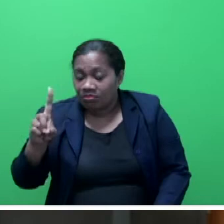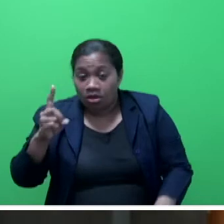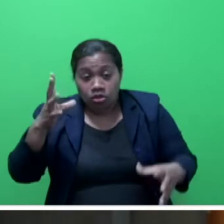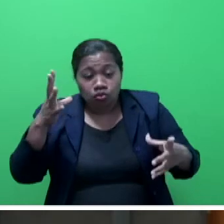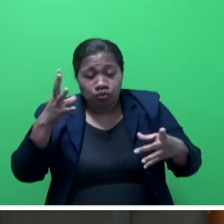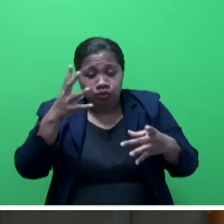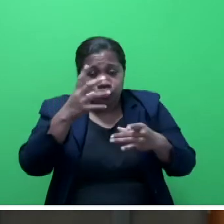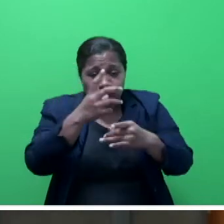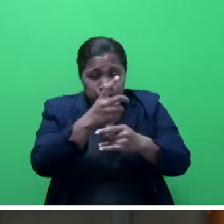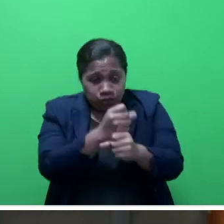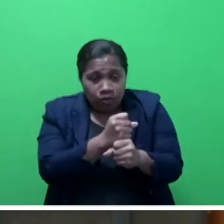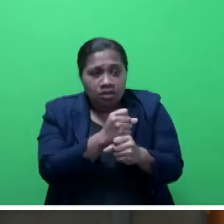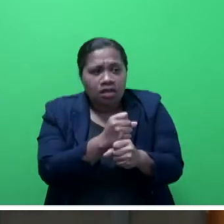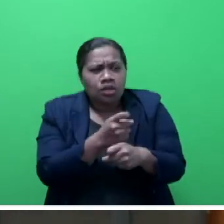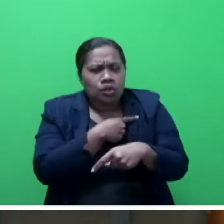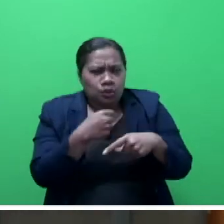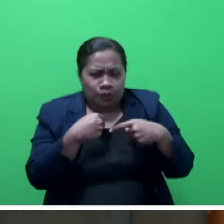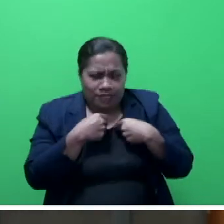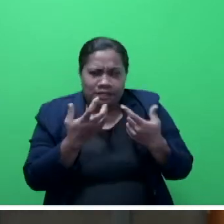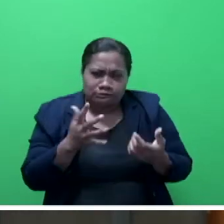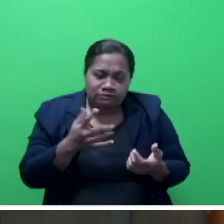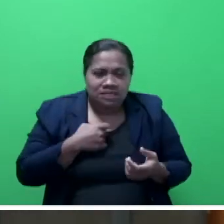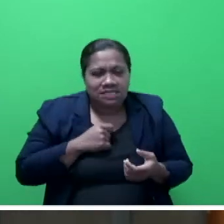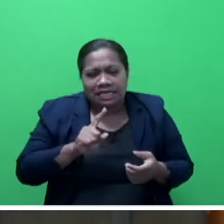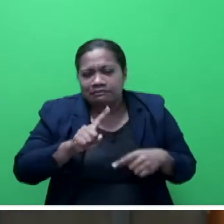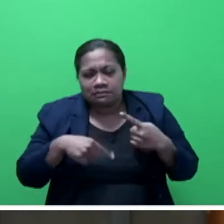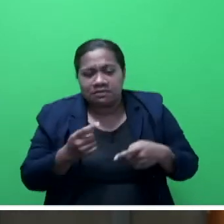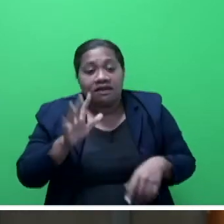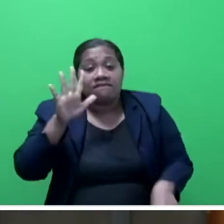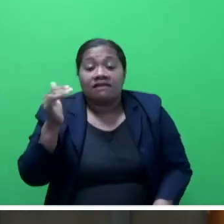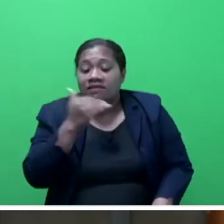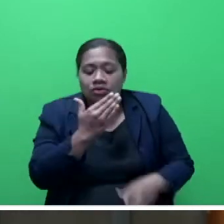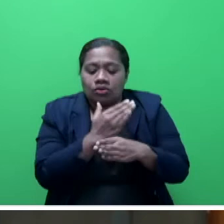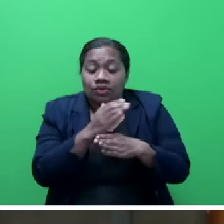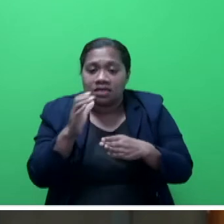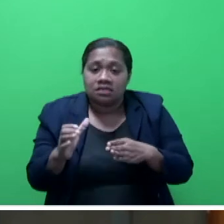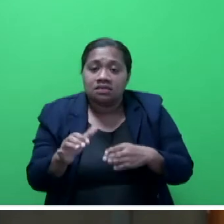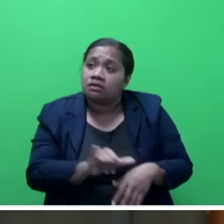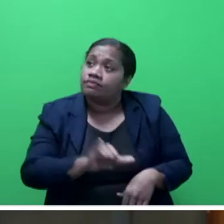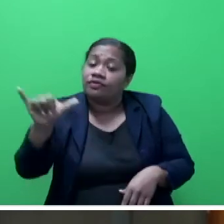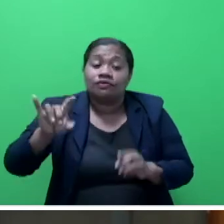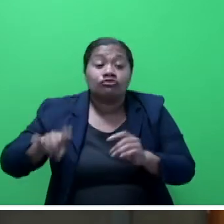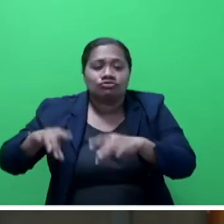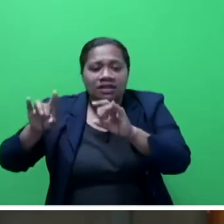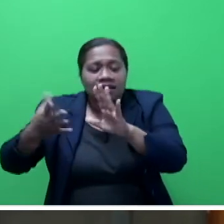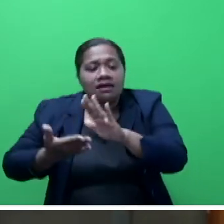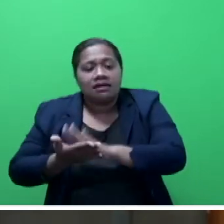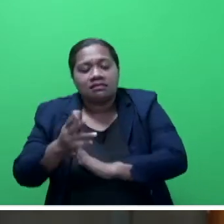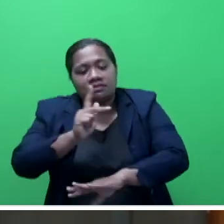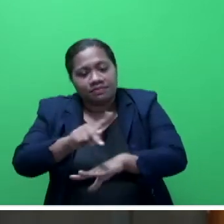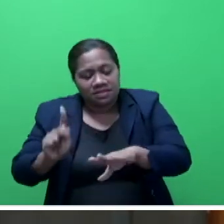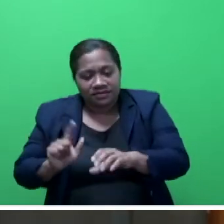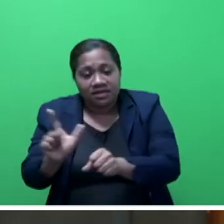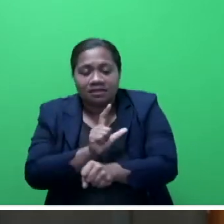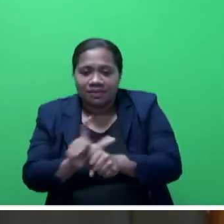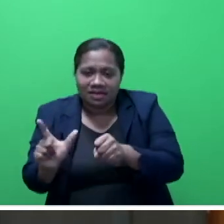anticipate to send around 500 workers to Australia under the Pacific Labour Scheme in the next four months.